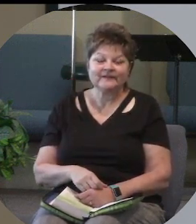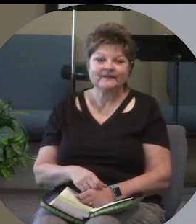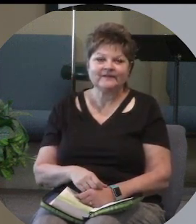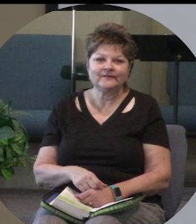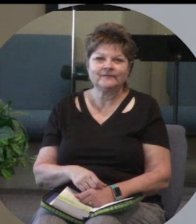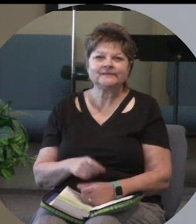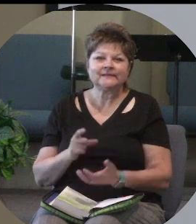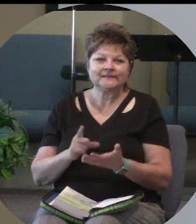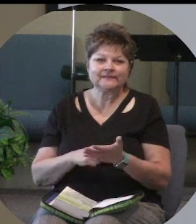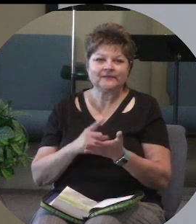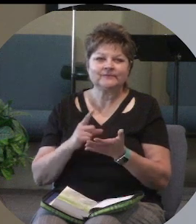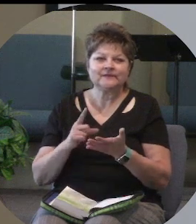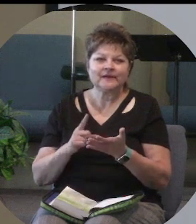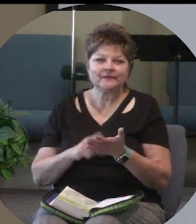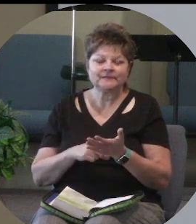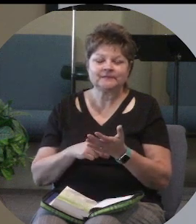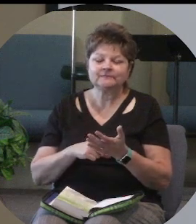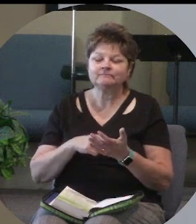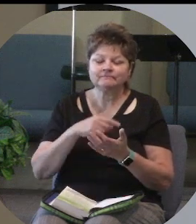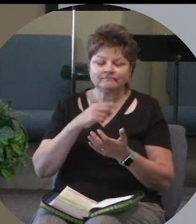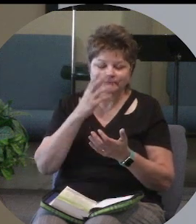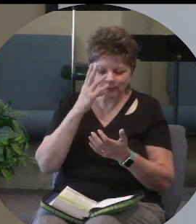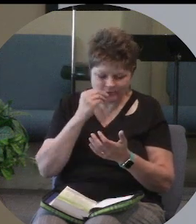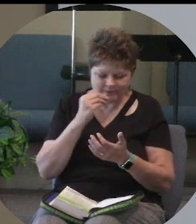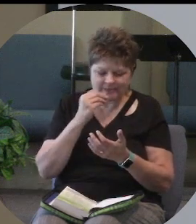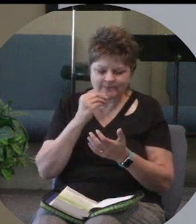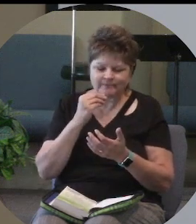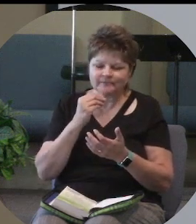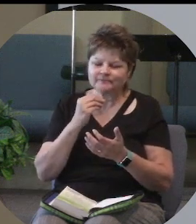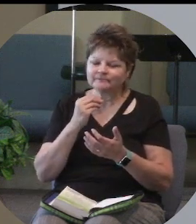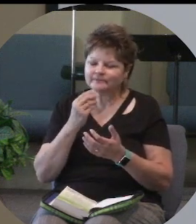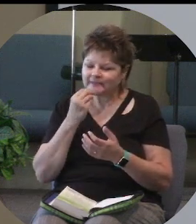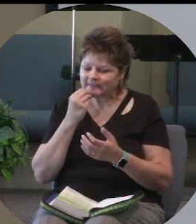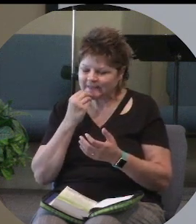but sometimes just take a nap and have a little